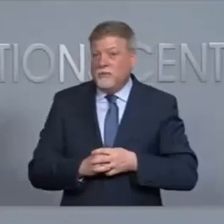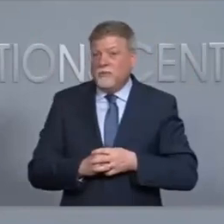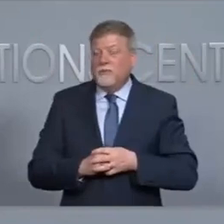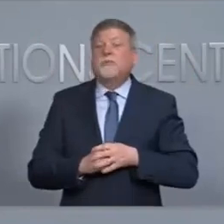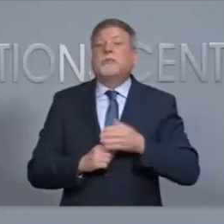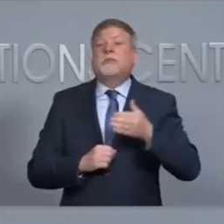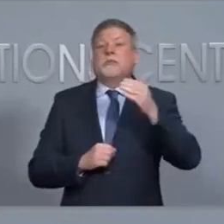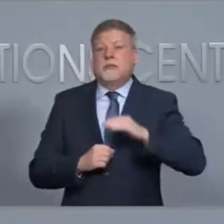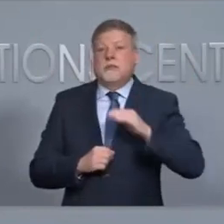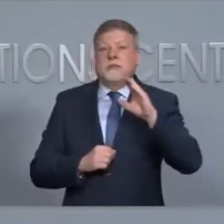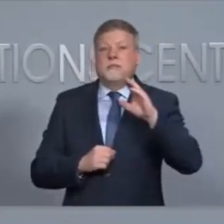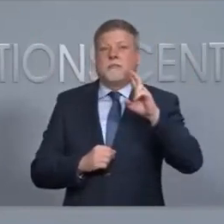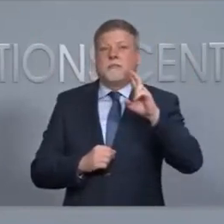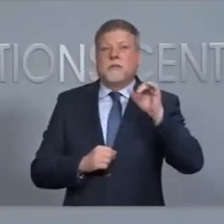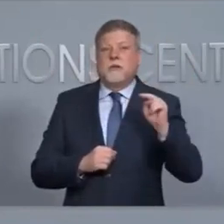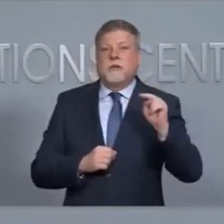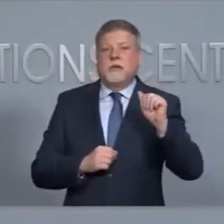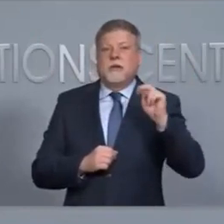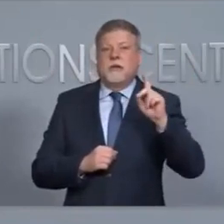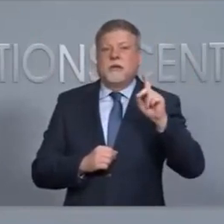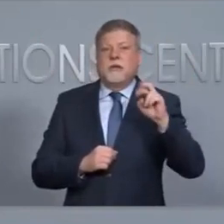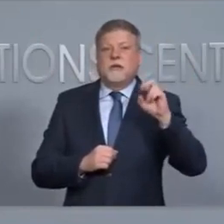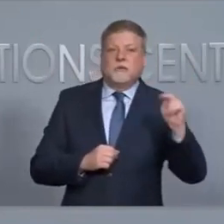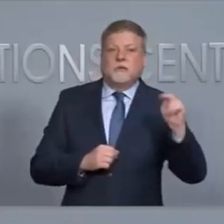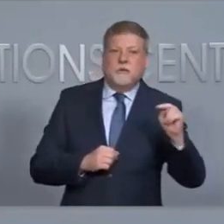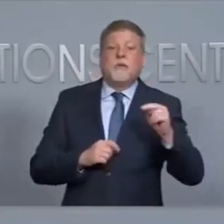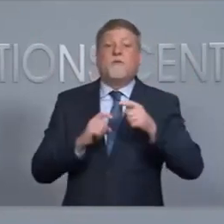Next question is from Brian Anderson with Anderson Alerts